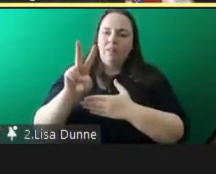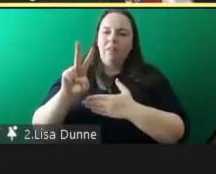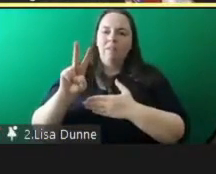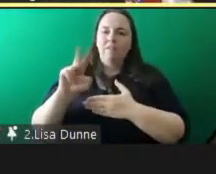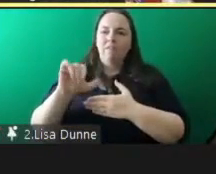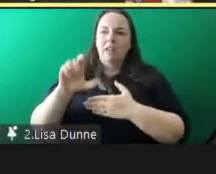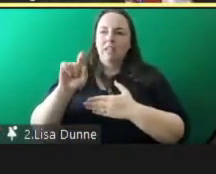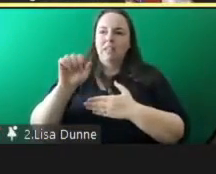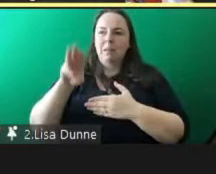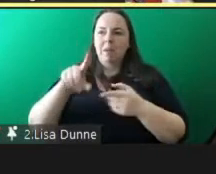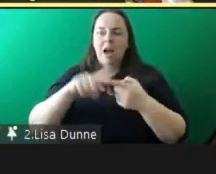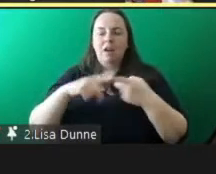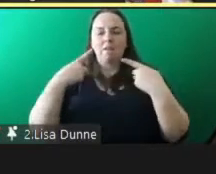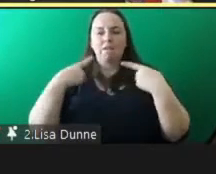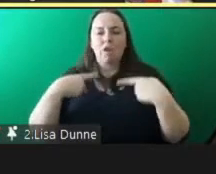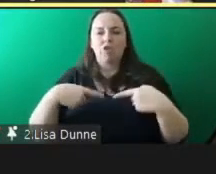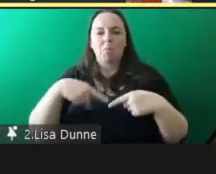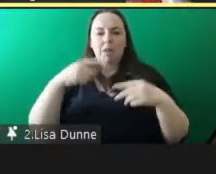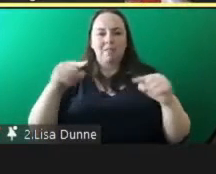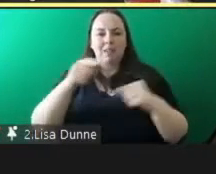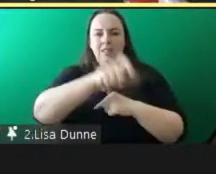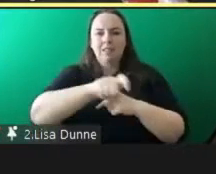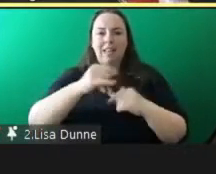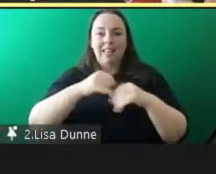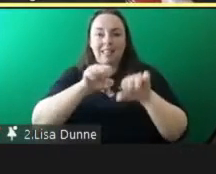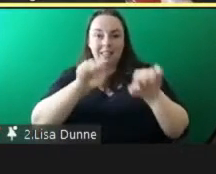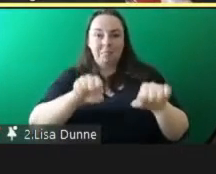within the system at three levels